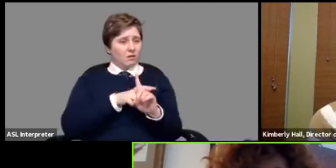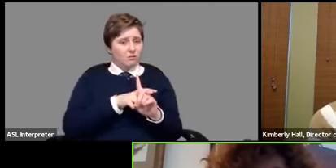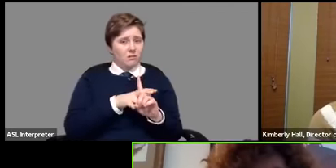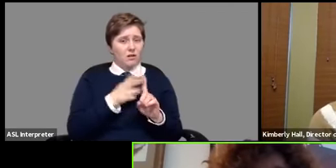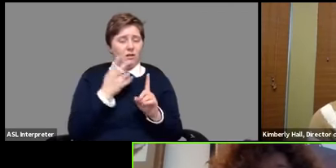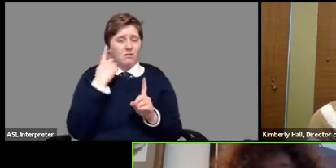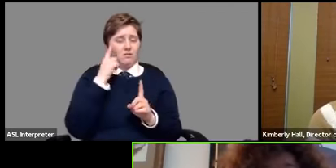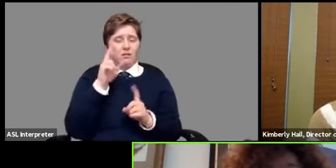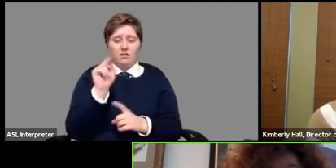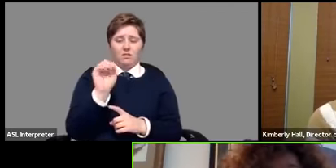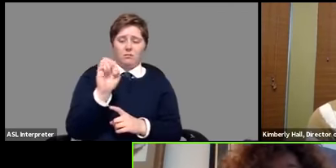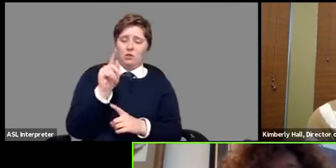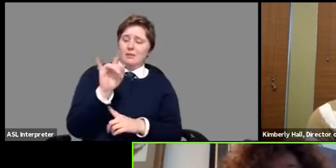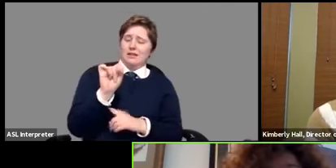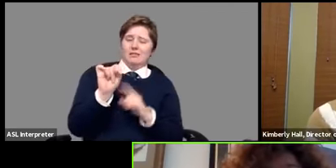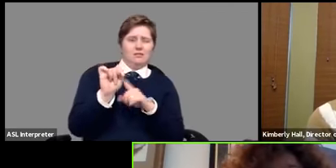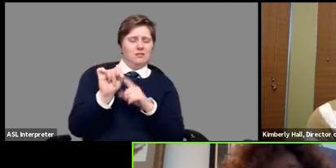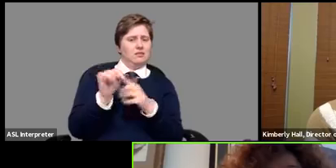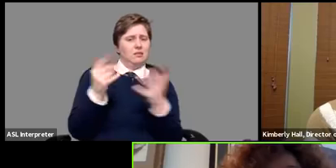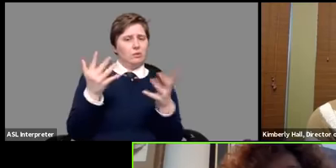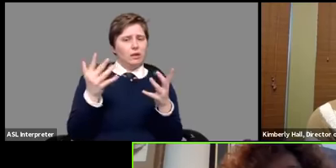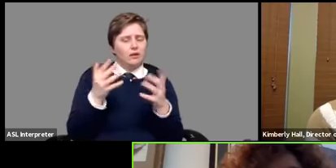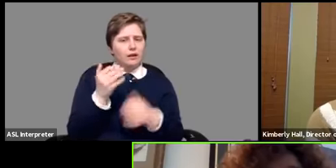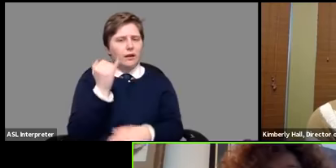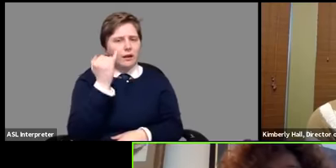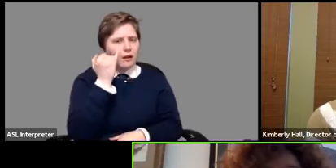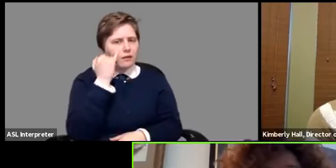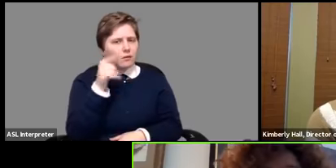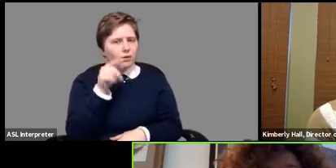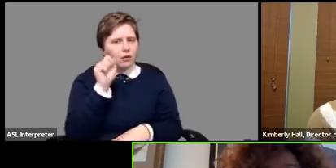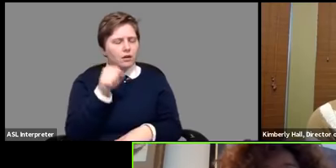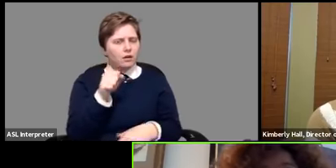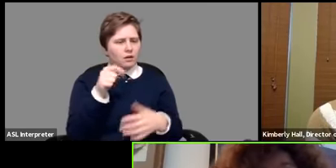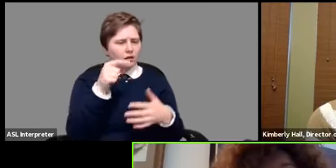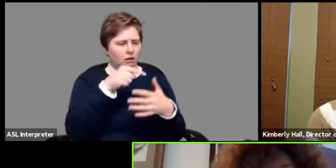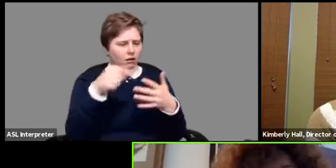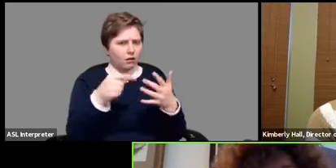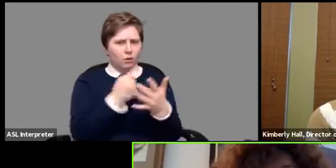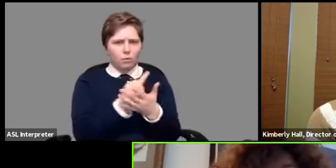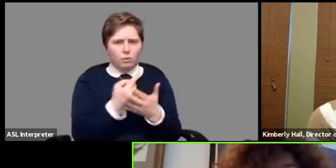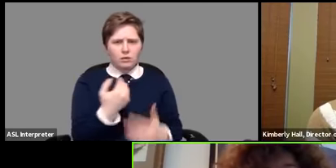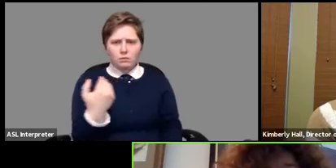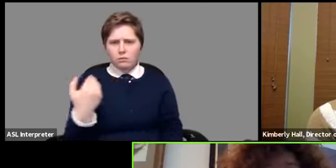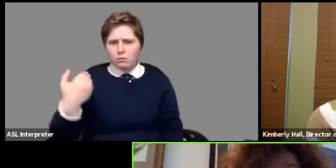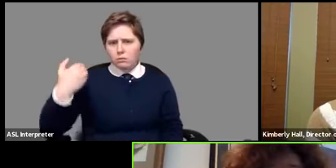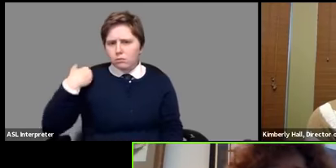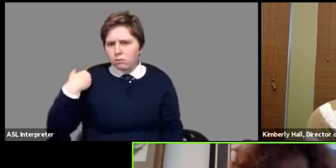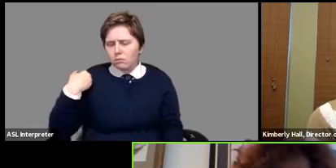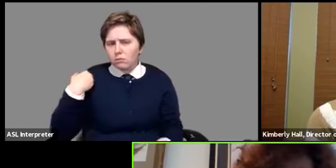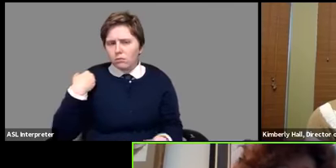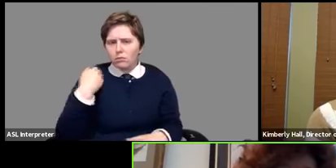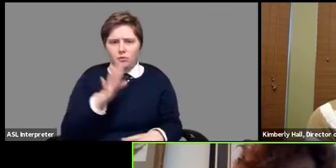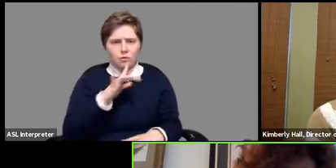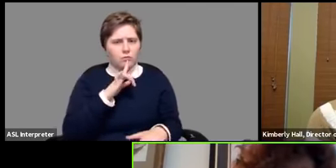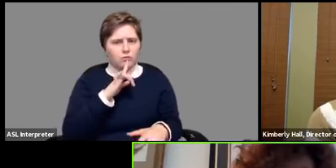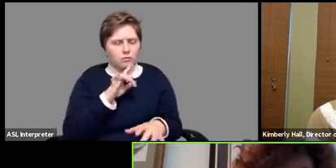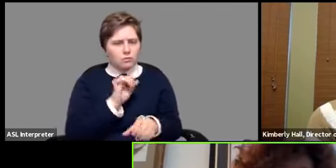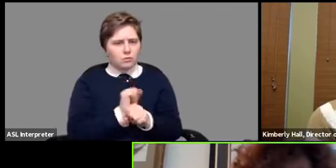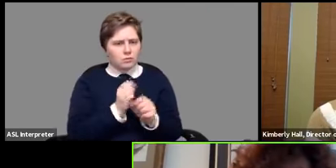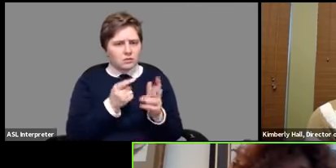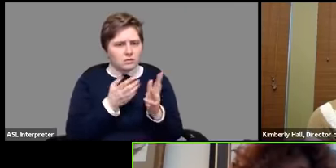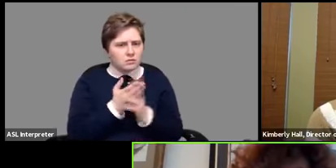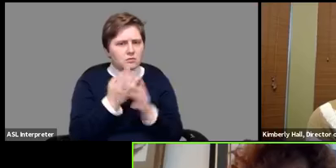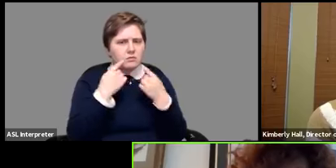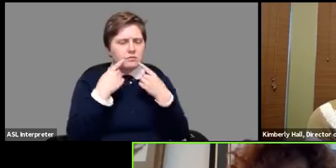unemployment comes with whether you can claim those weeks prior to your actually getting through